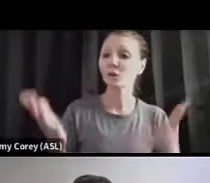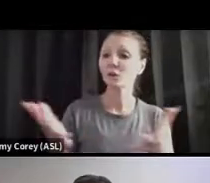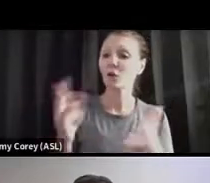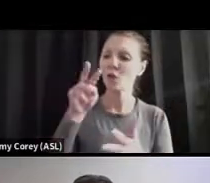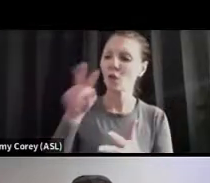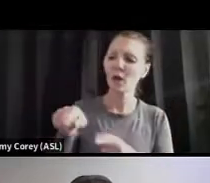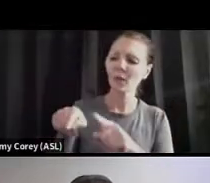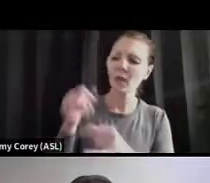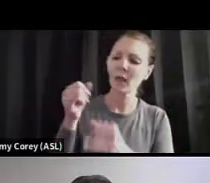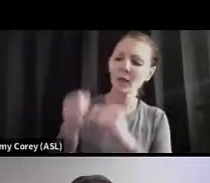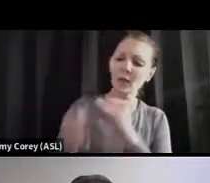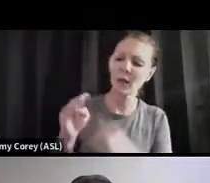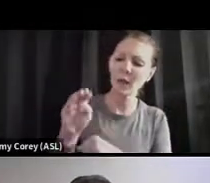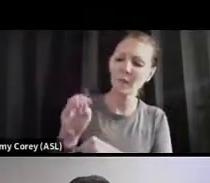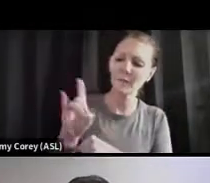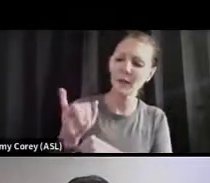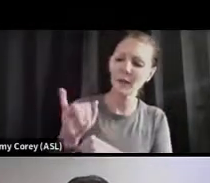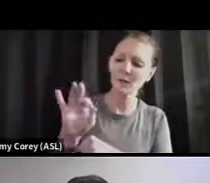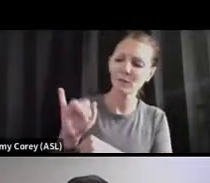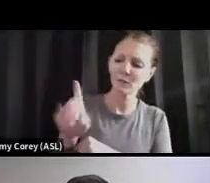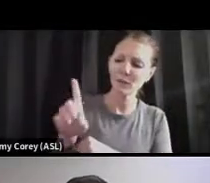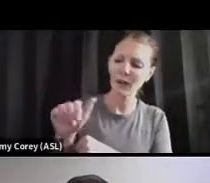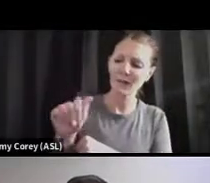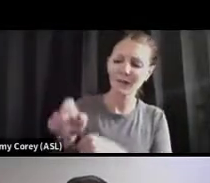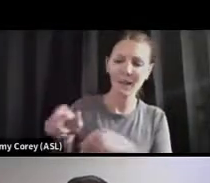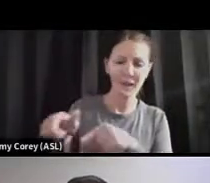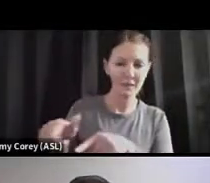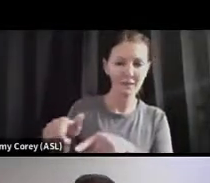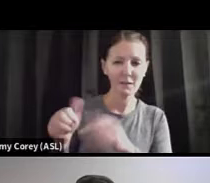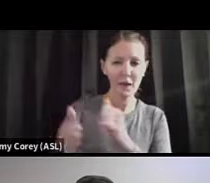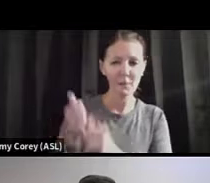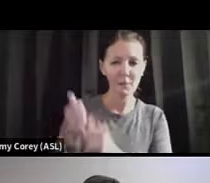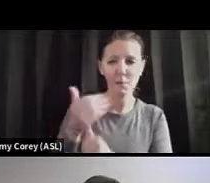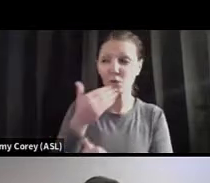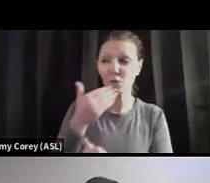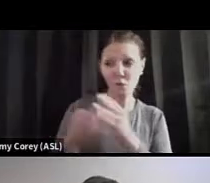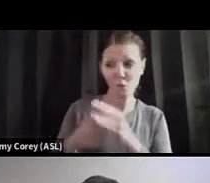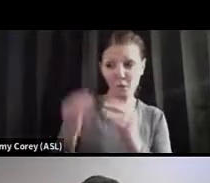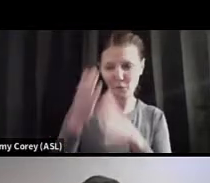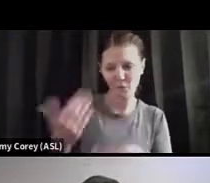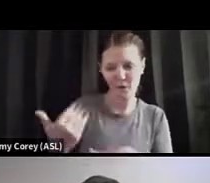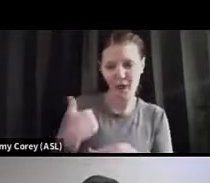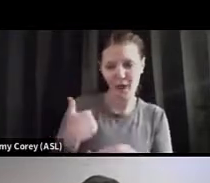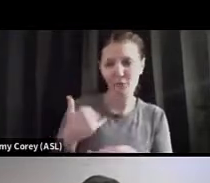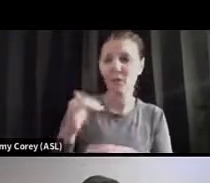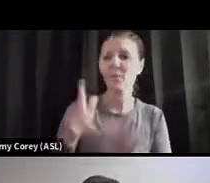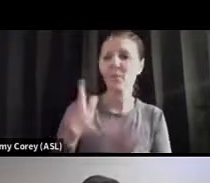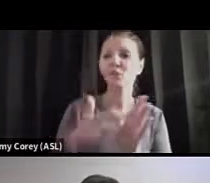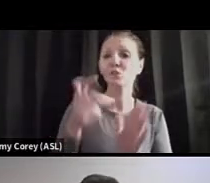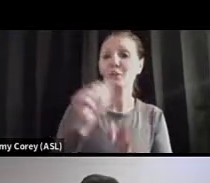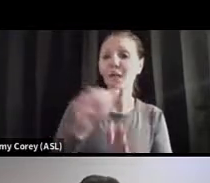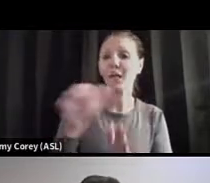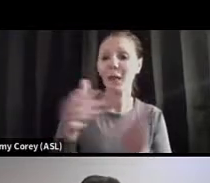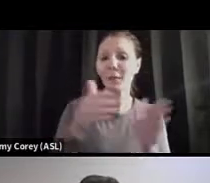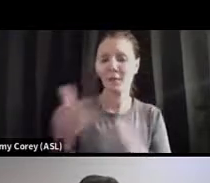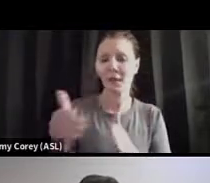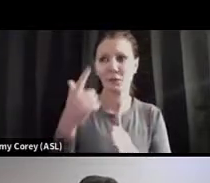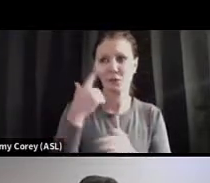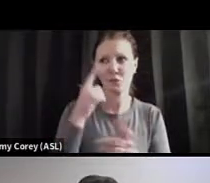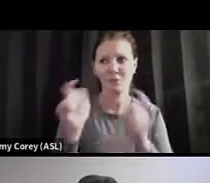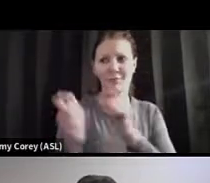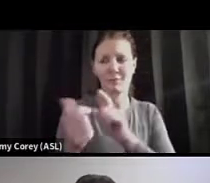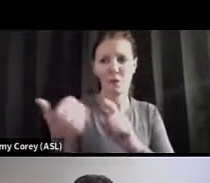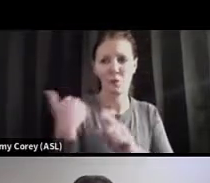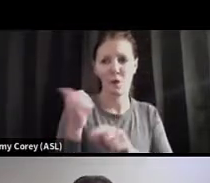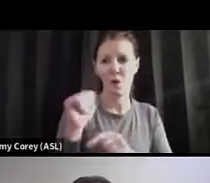modified date that's on the bottom of most good sources of information. That AAA plan was last redone when school was starting